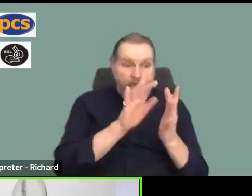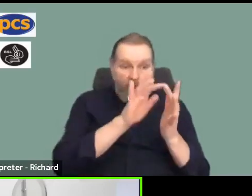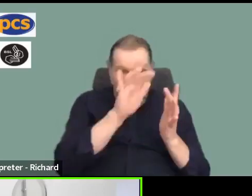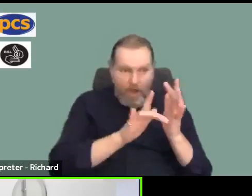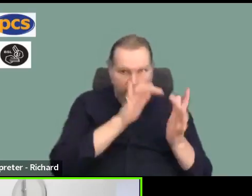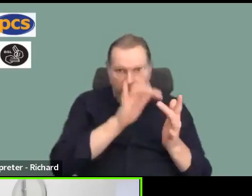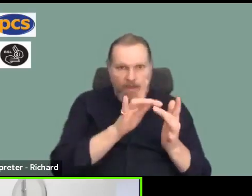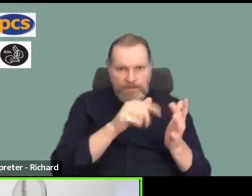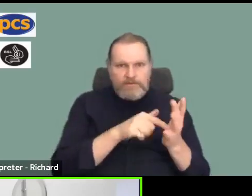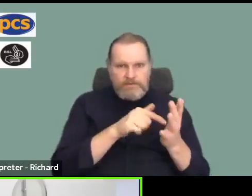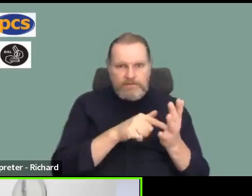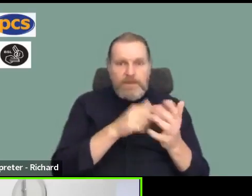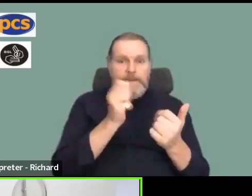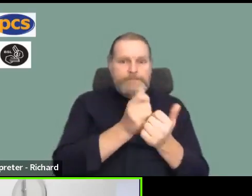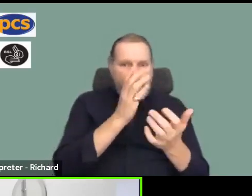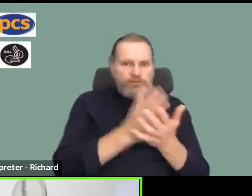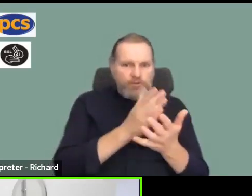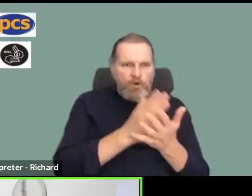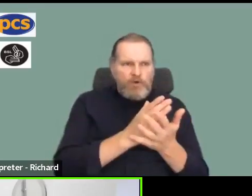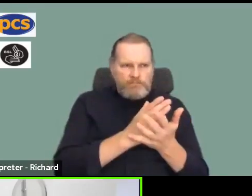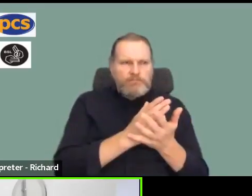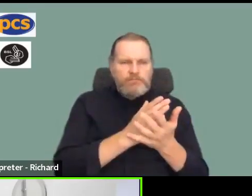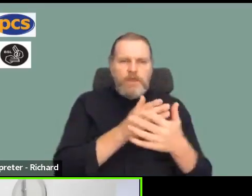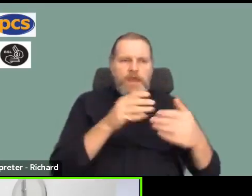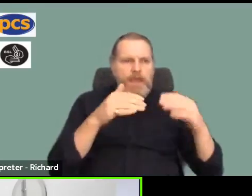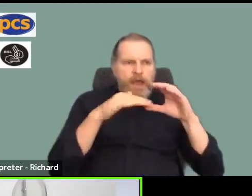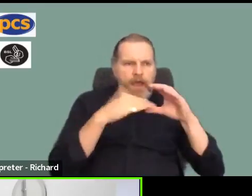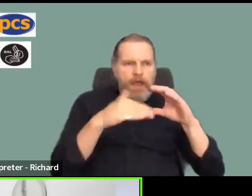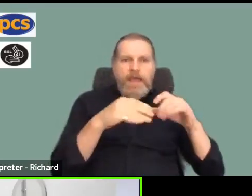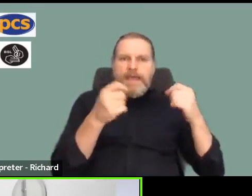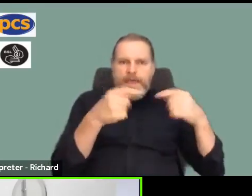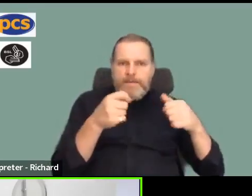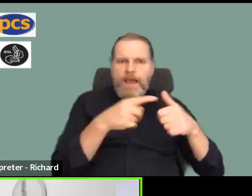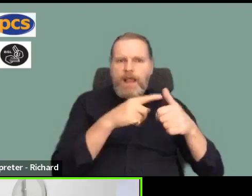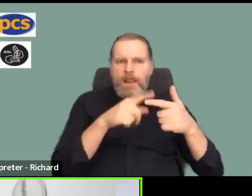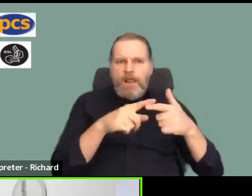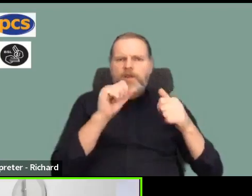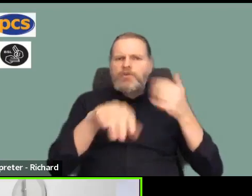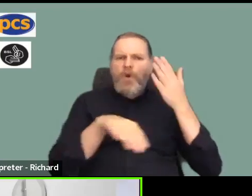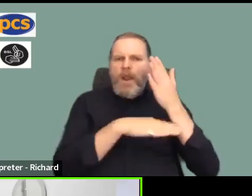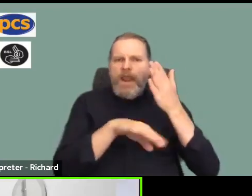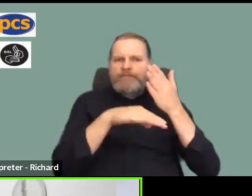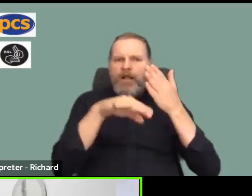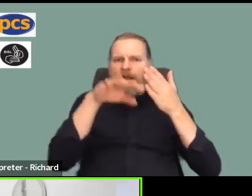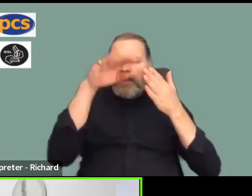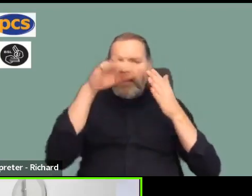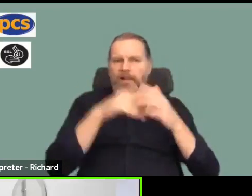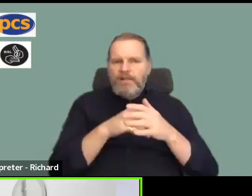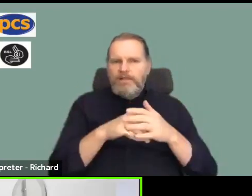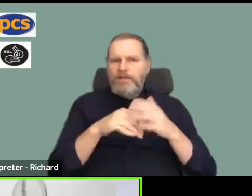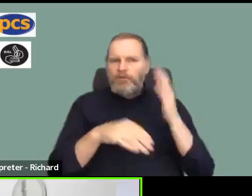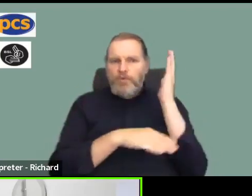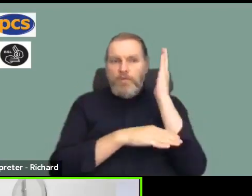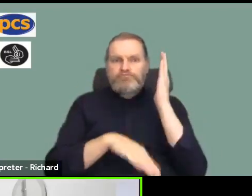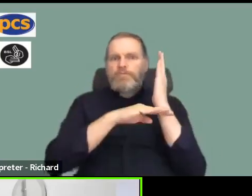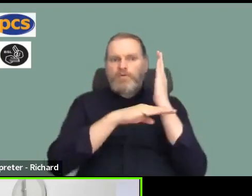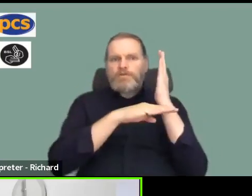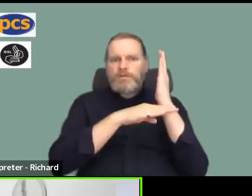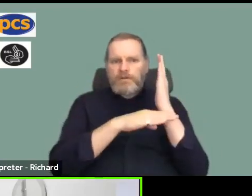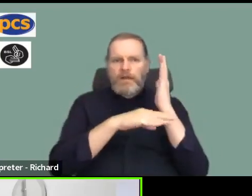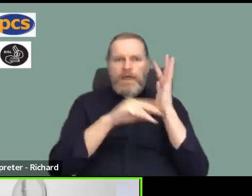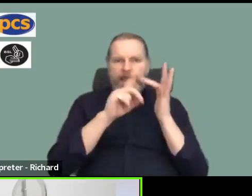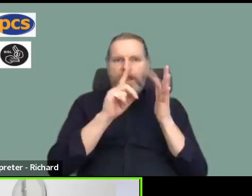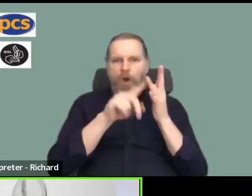Have we got the correct grade for you? Because clearly, when somebody gets promoted, it's probably not the first thing they think of doing is getting in touch with PCS and